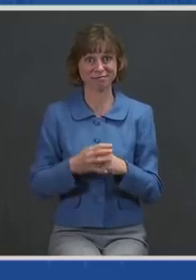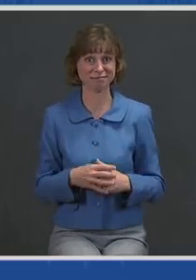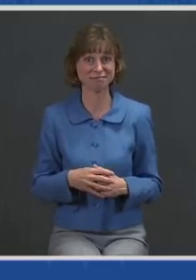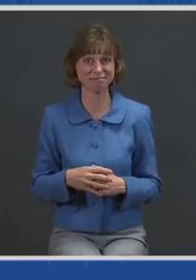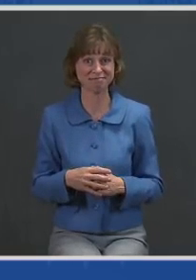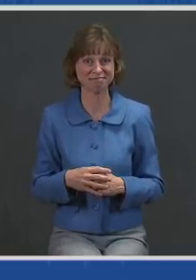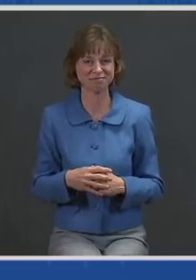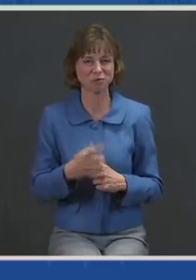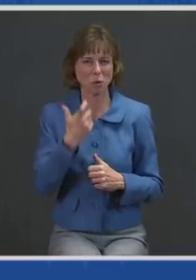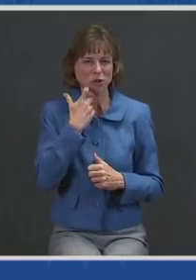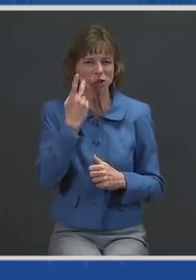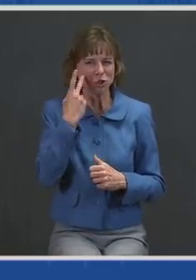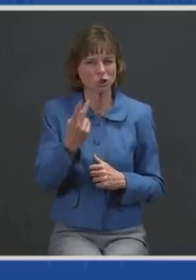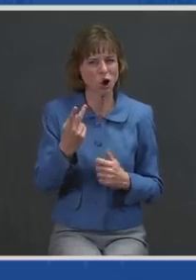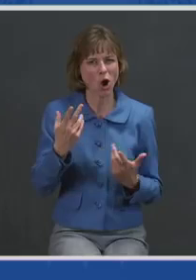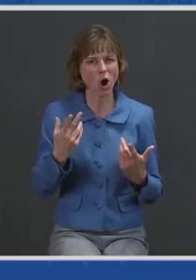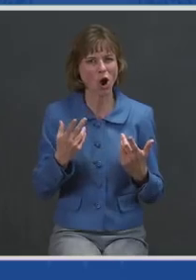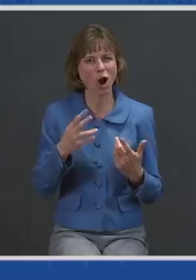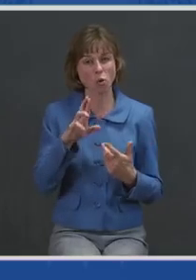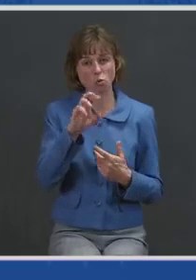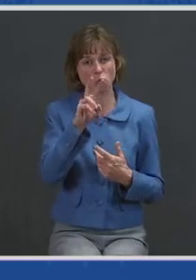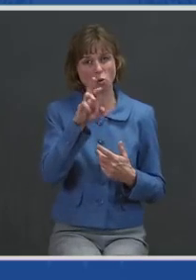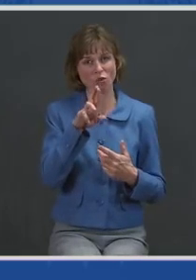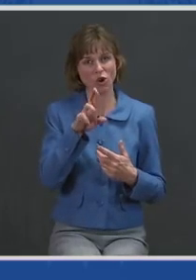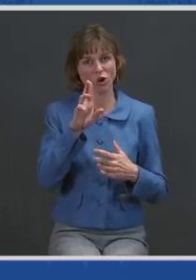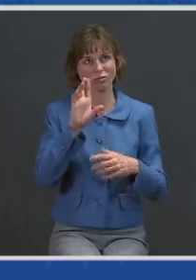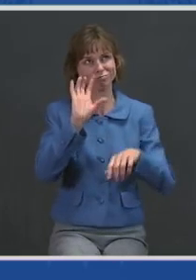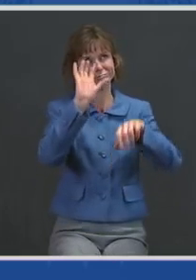just saw the Perseverance rover land on Mars.